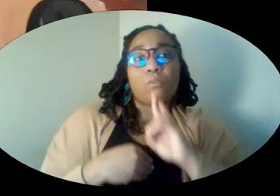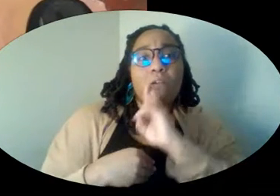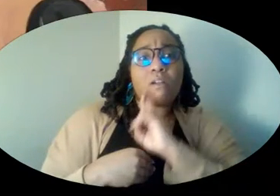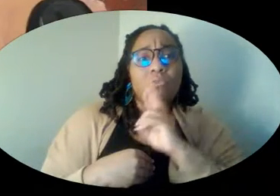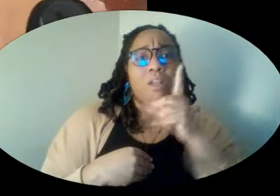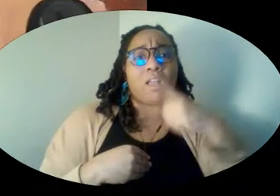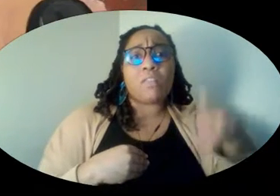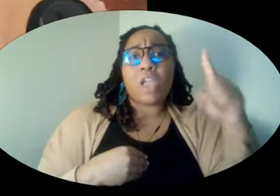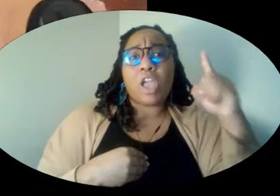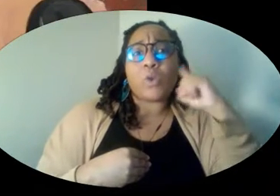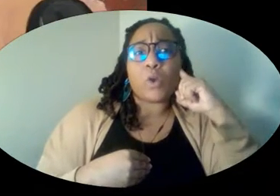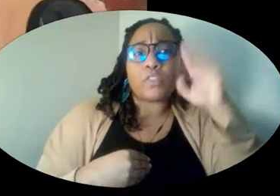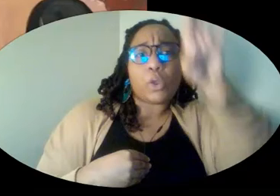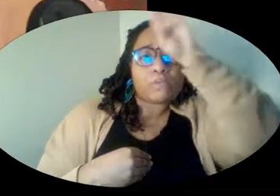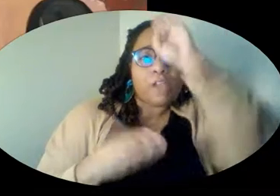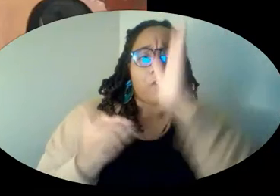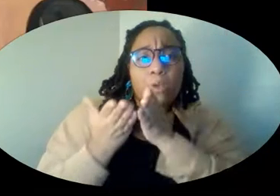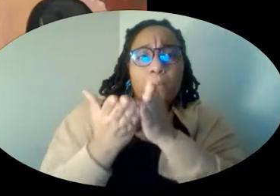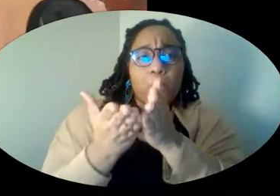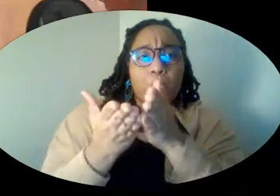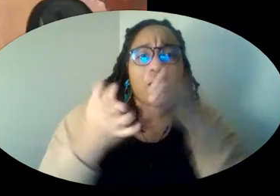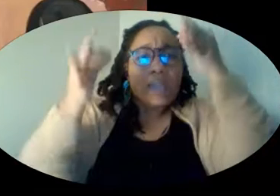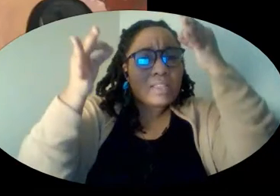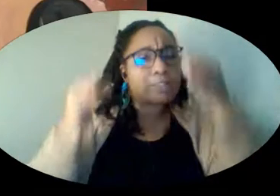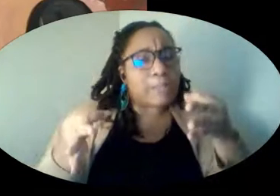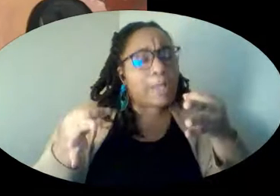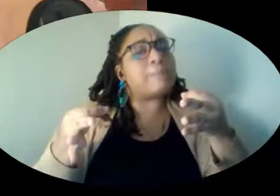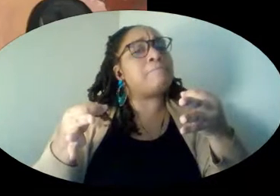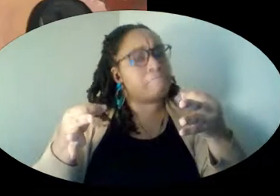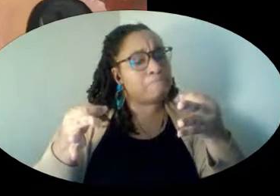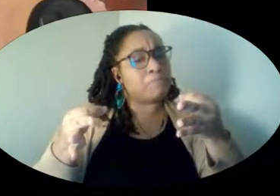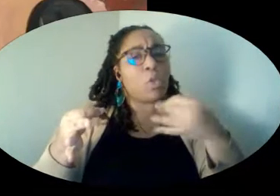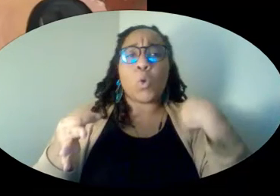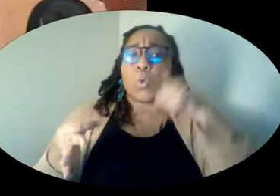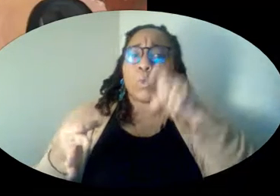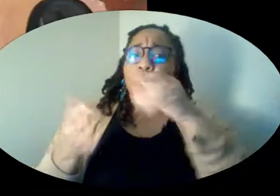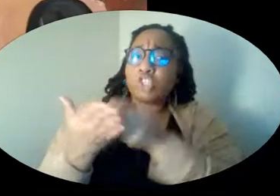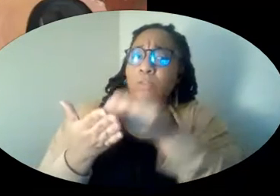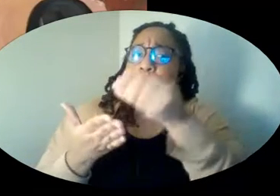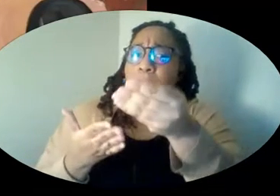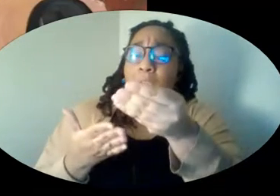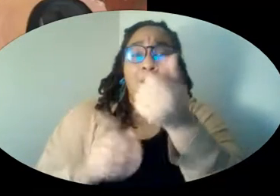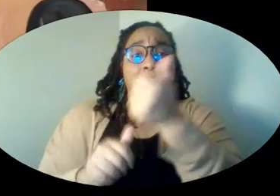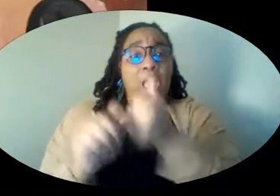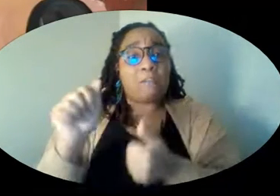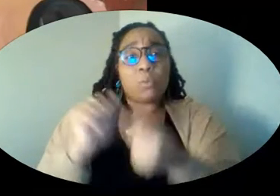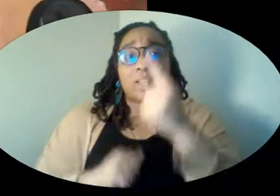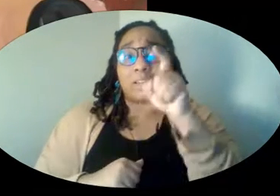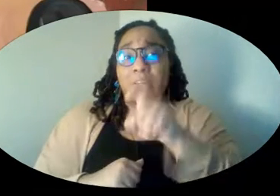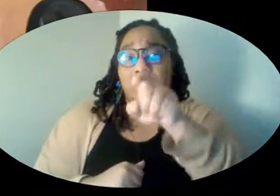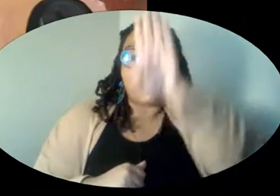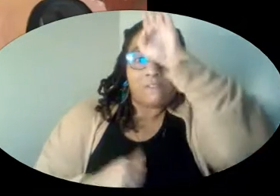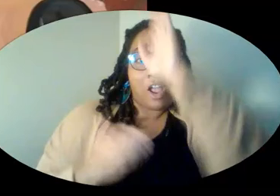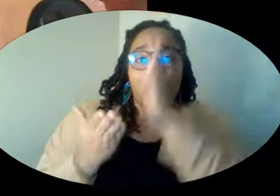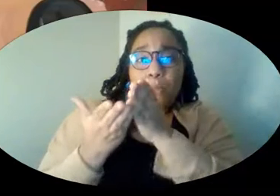friends were eating at a restaurant called Florent. They had heard about the fireboat and decided something. Let's